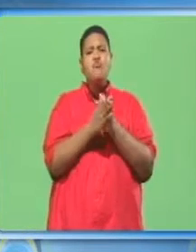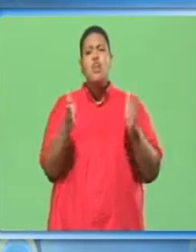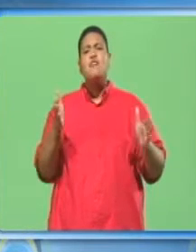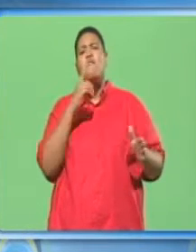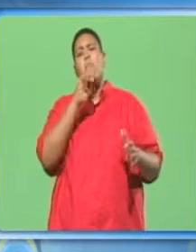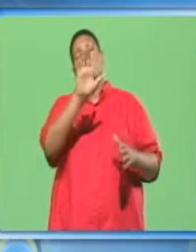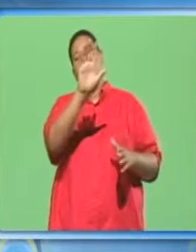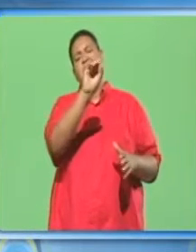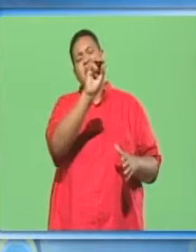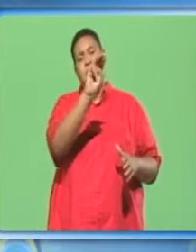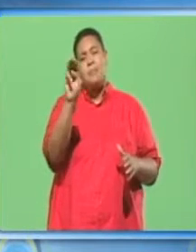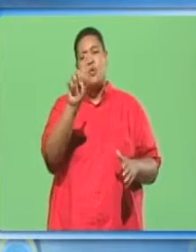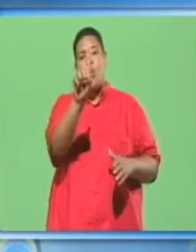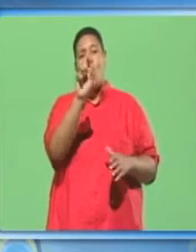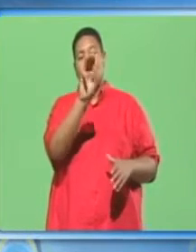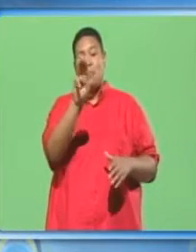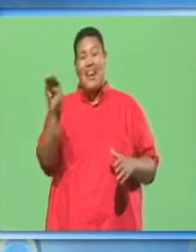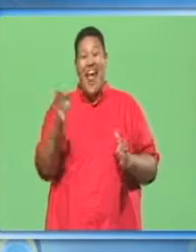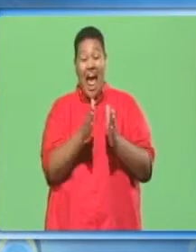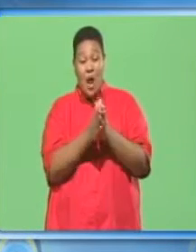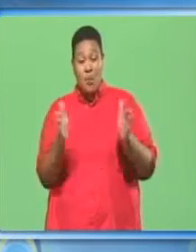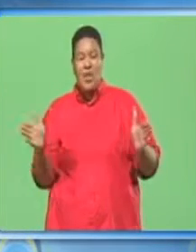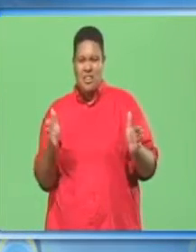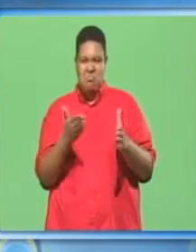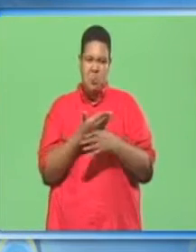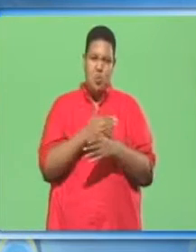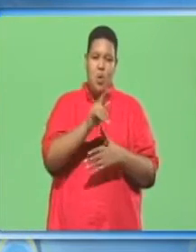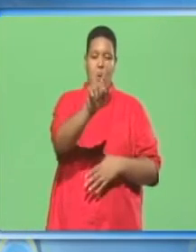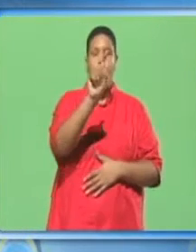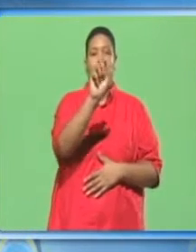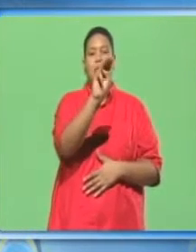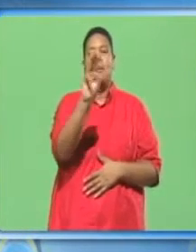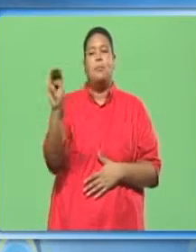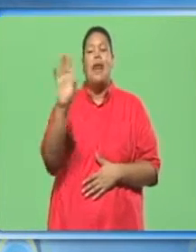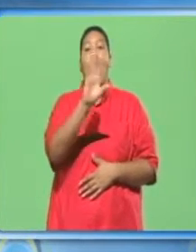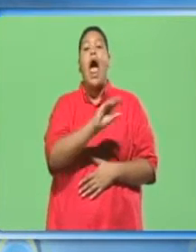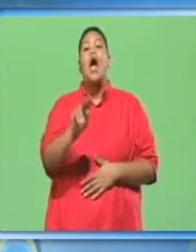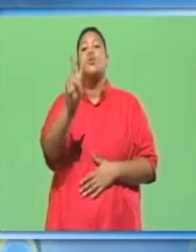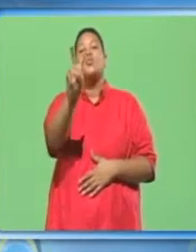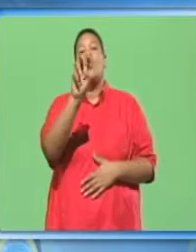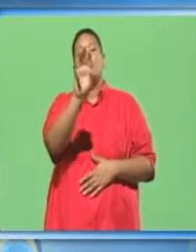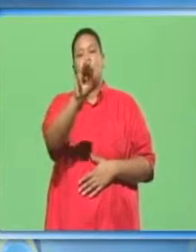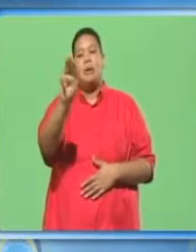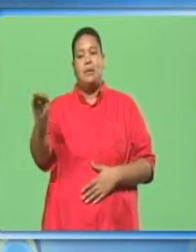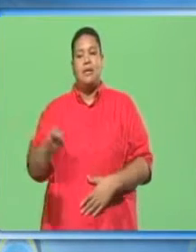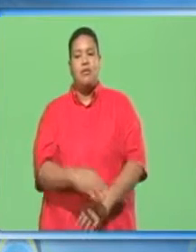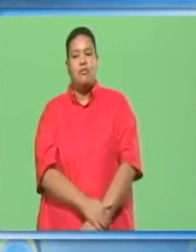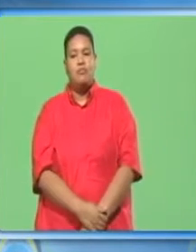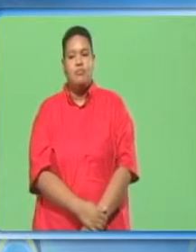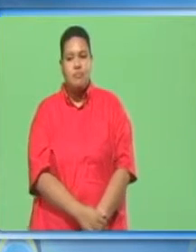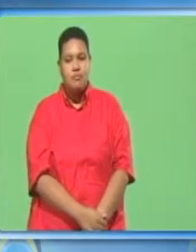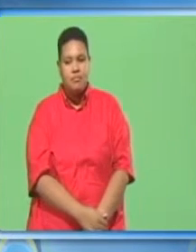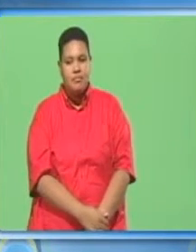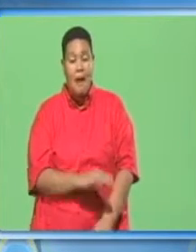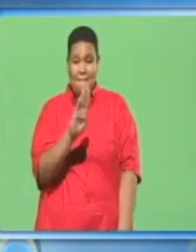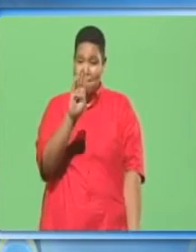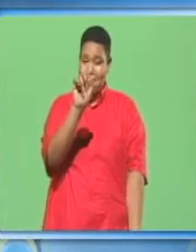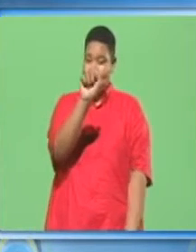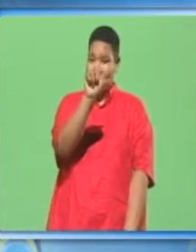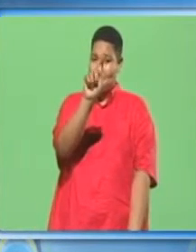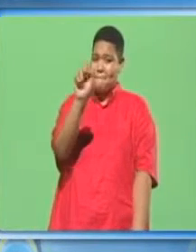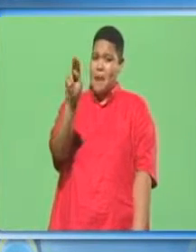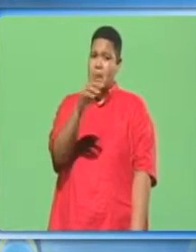100mm and width of between 100mm and 200mm. Batten are